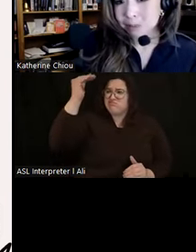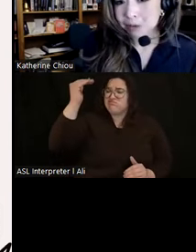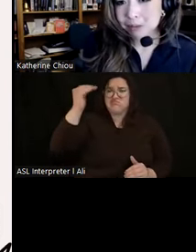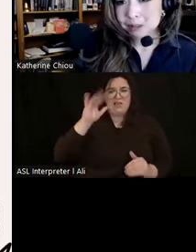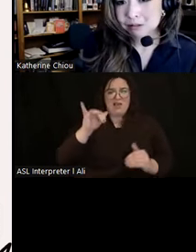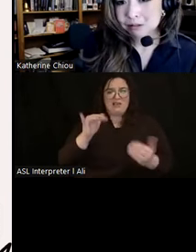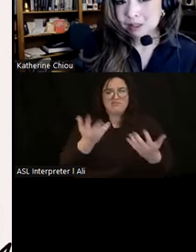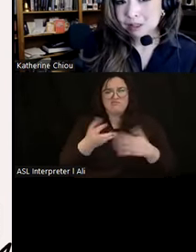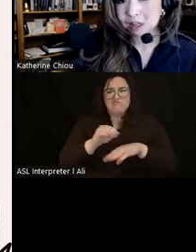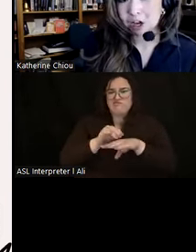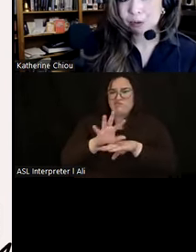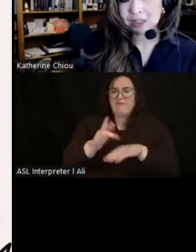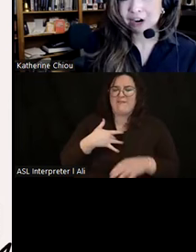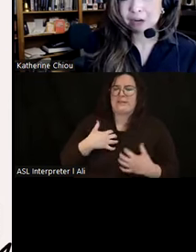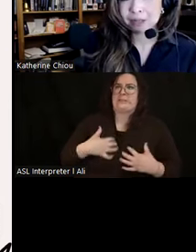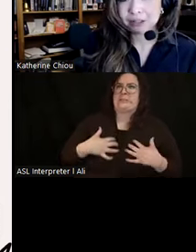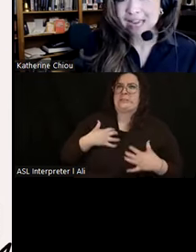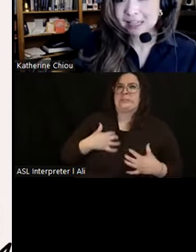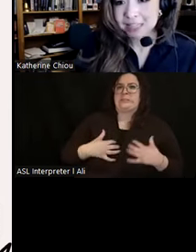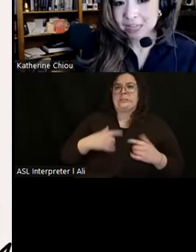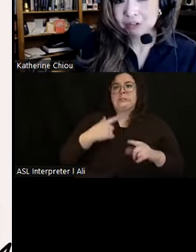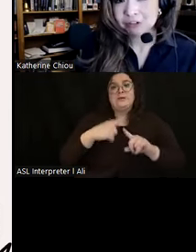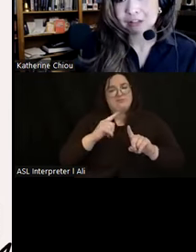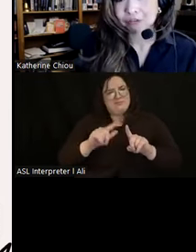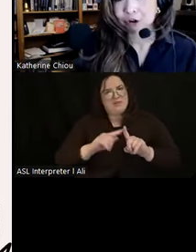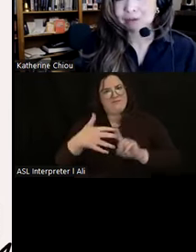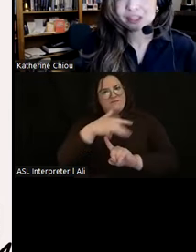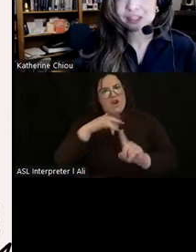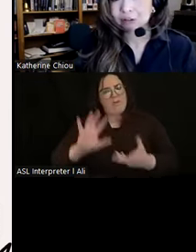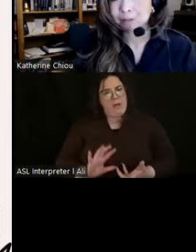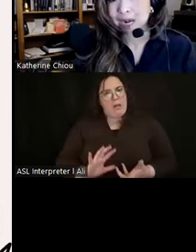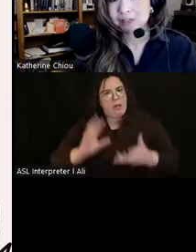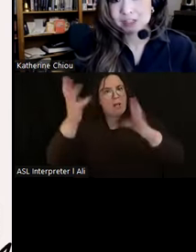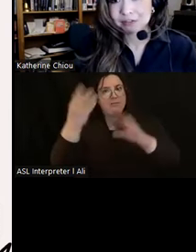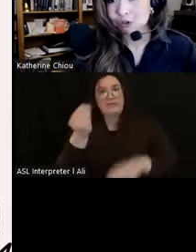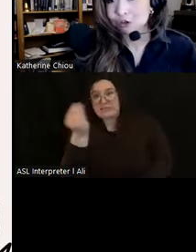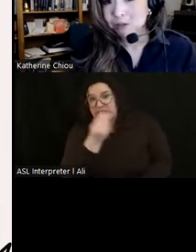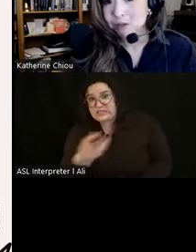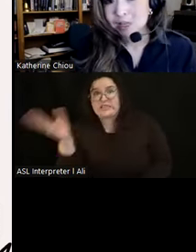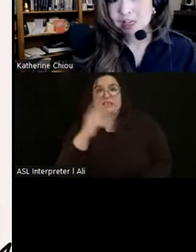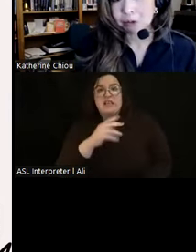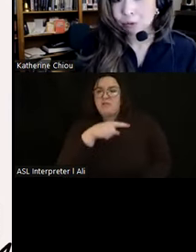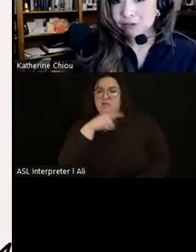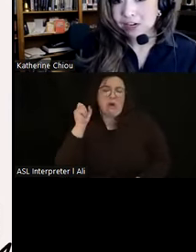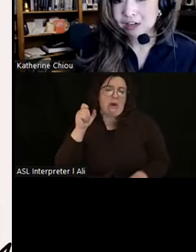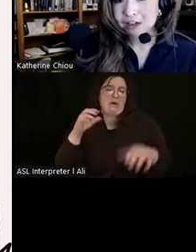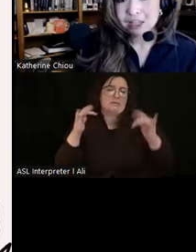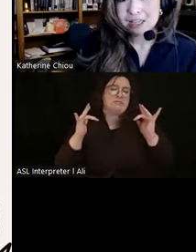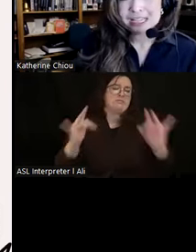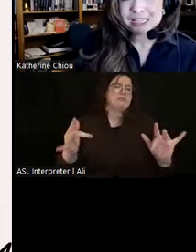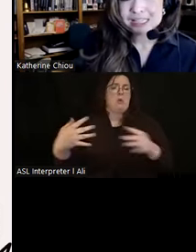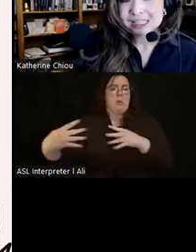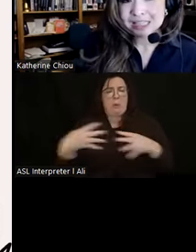resentment, perhaps, along with environmental catastrophe in the form of several bouts of severe drought and warfare.